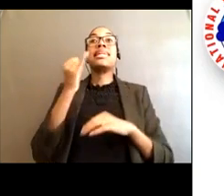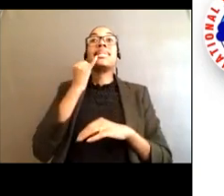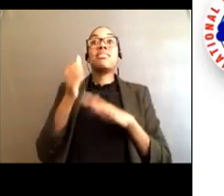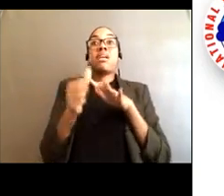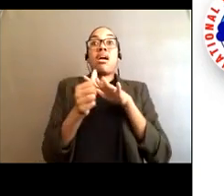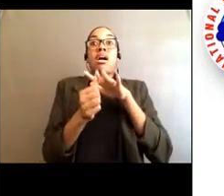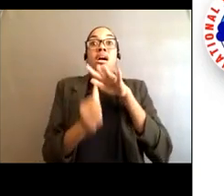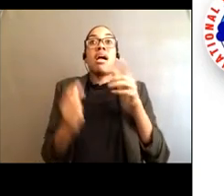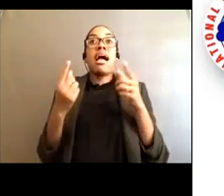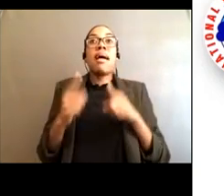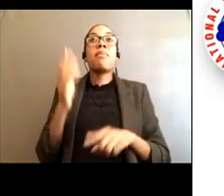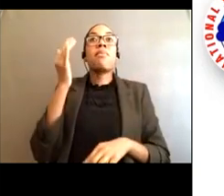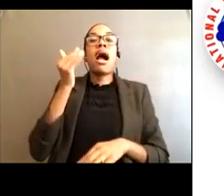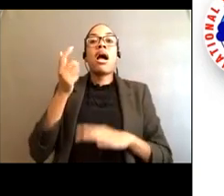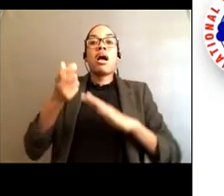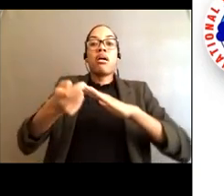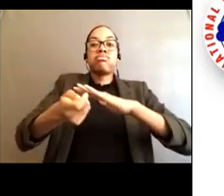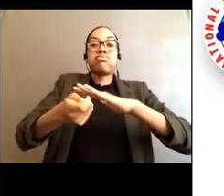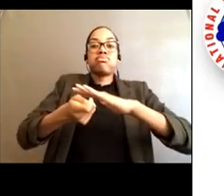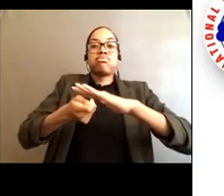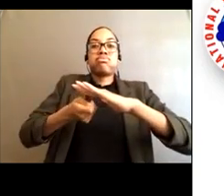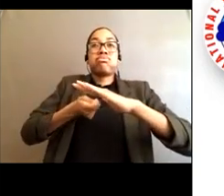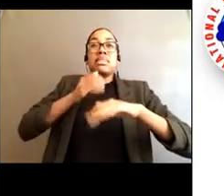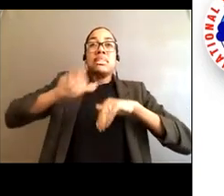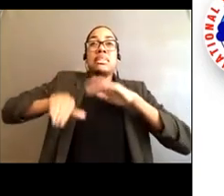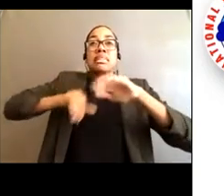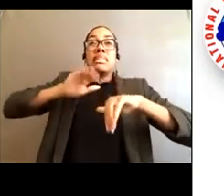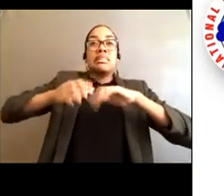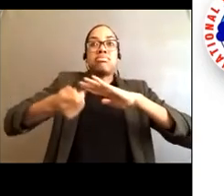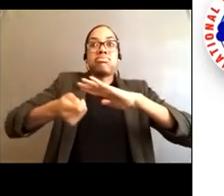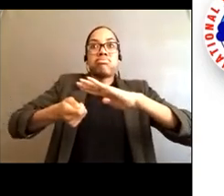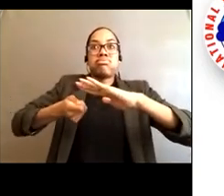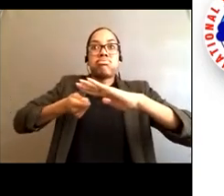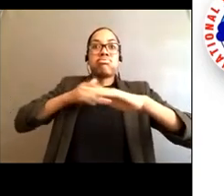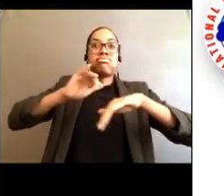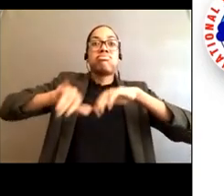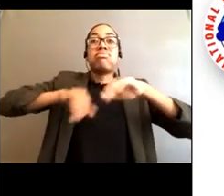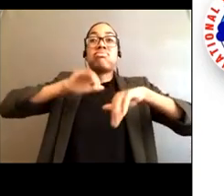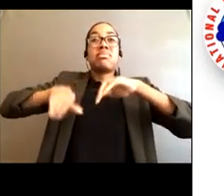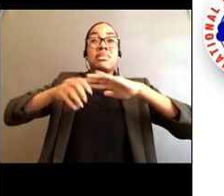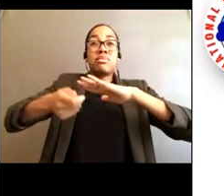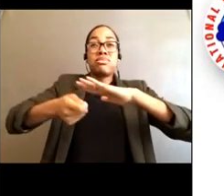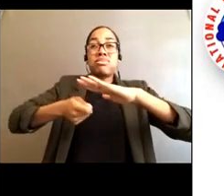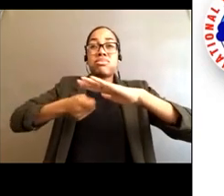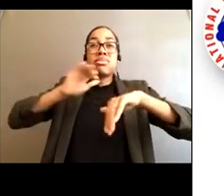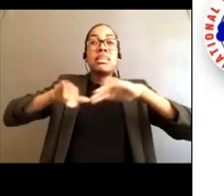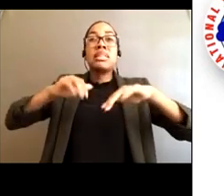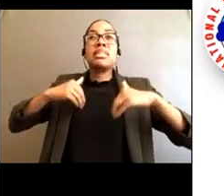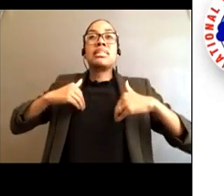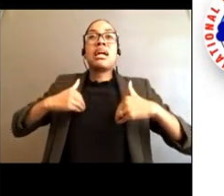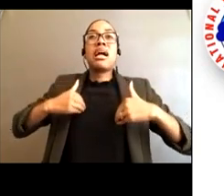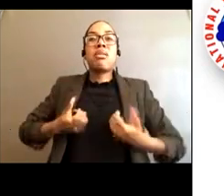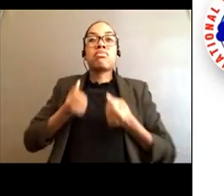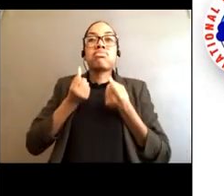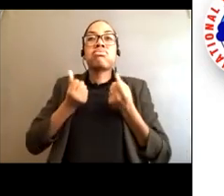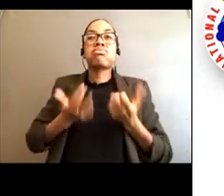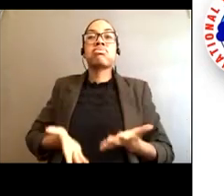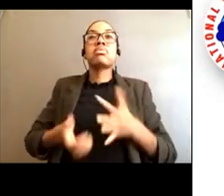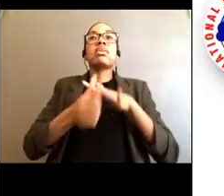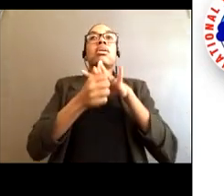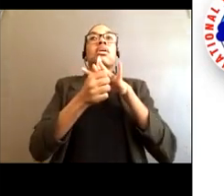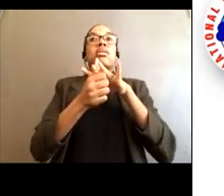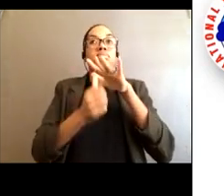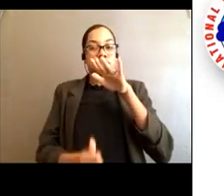afloat or to swim out of the rip currents. You get tired quickly, and you can't stay afloat, and that's when people get into